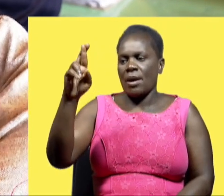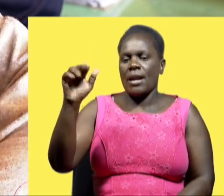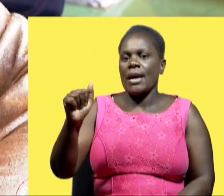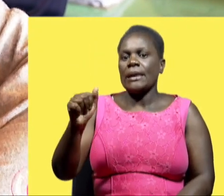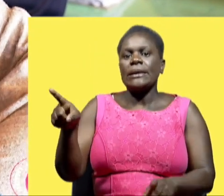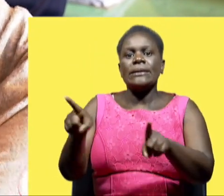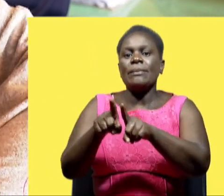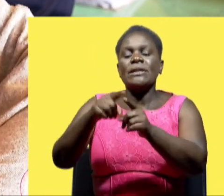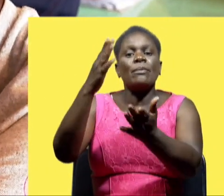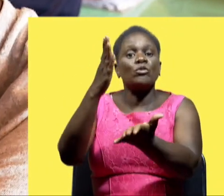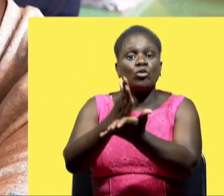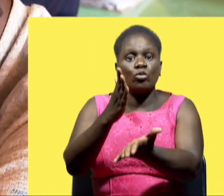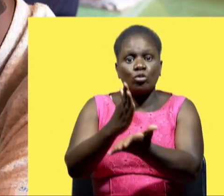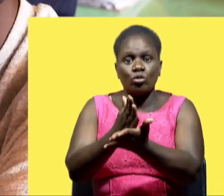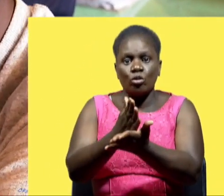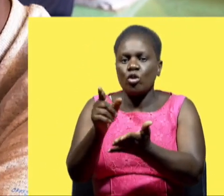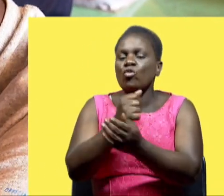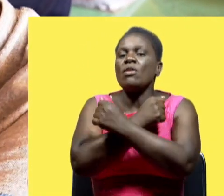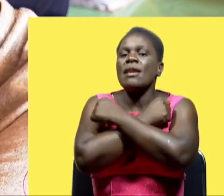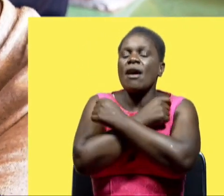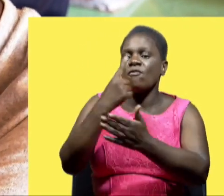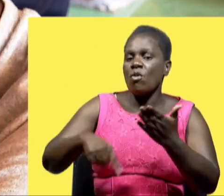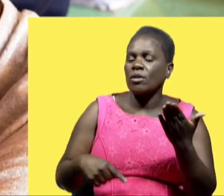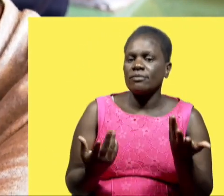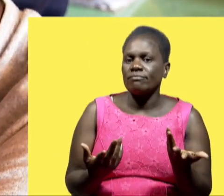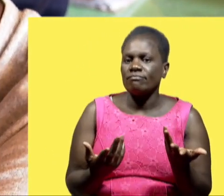what did you like about it